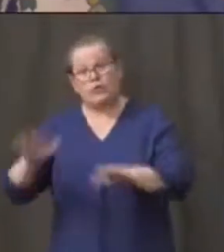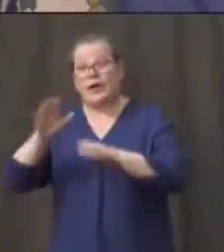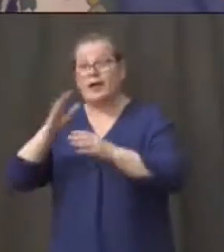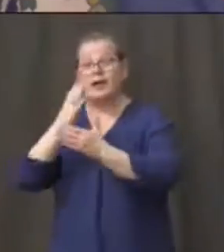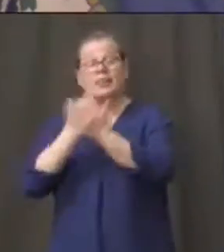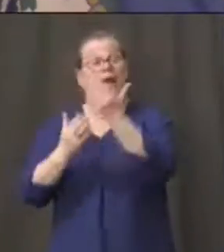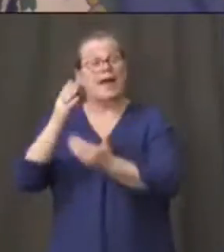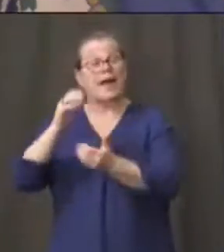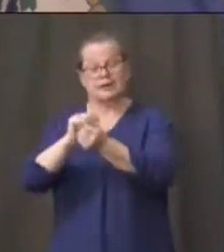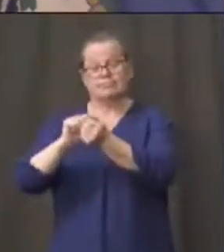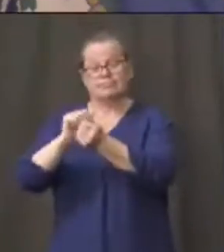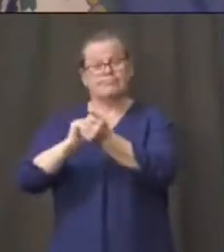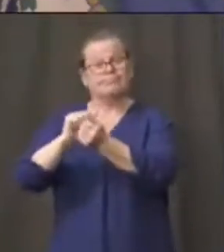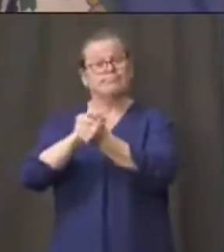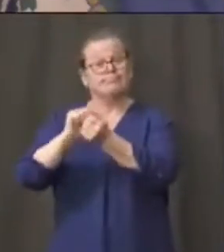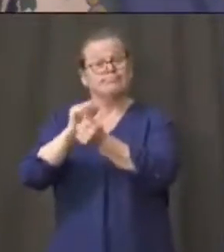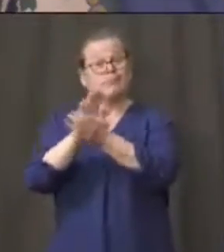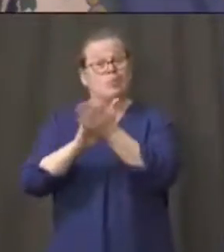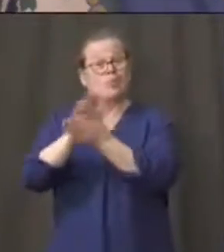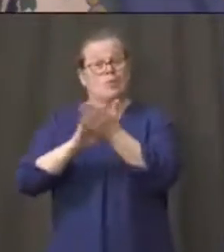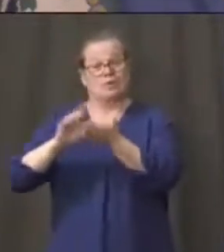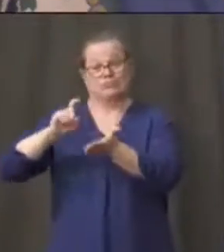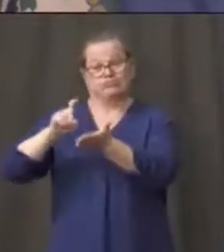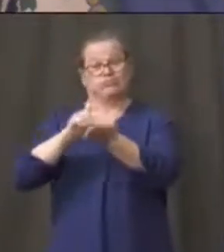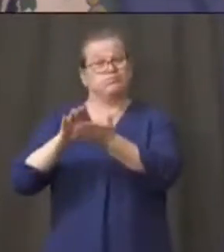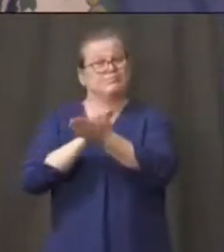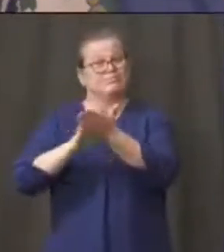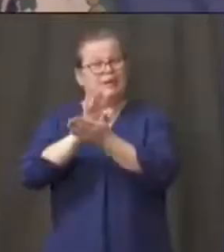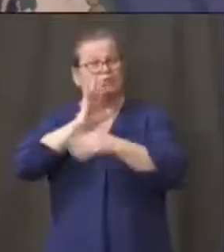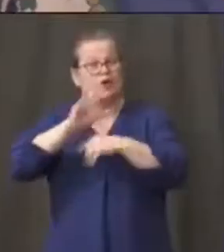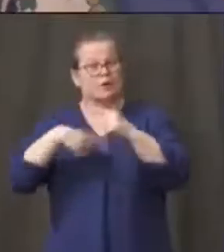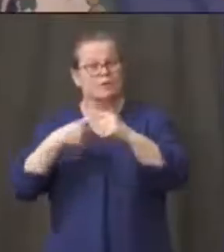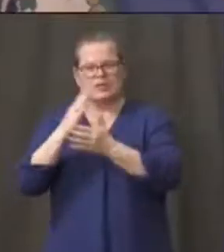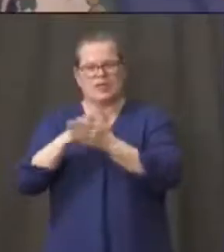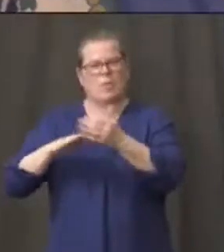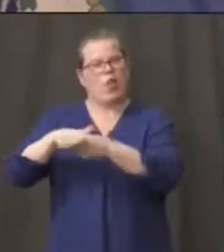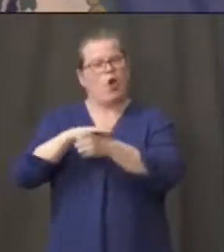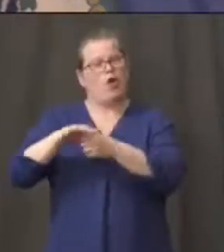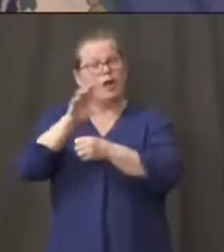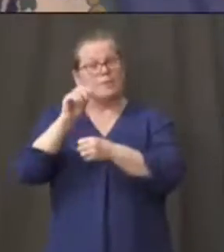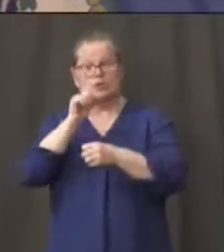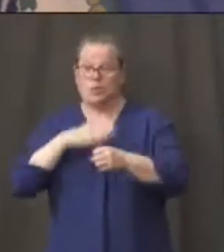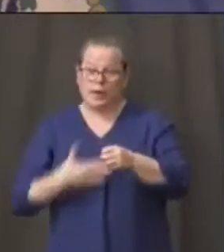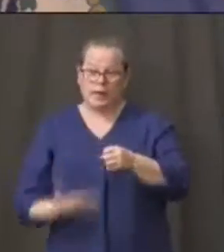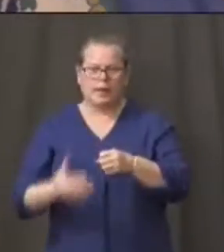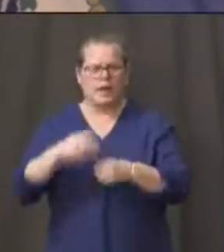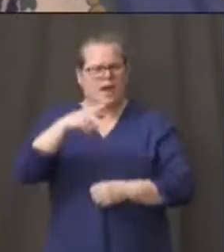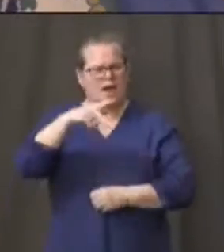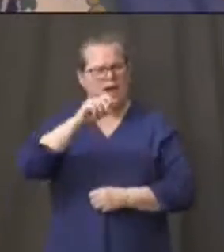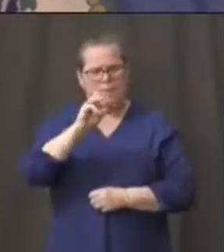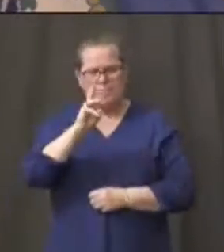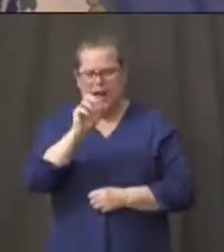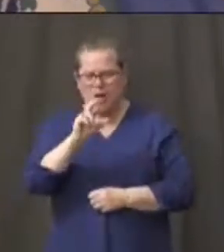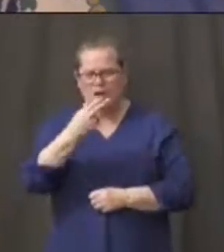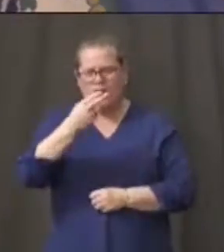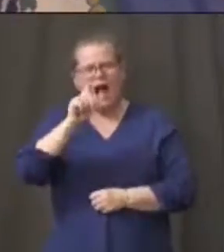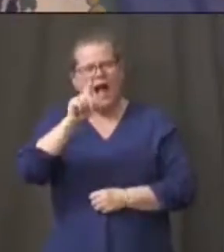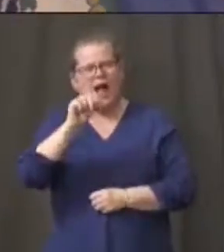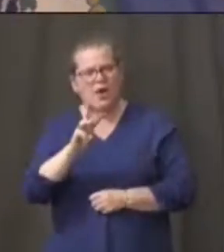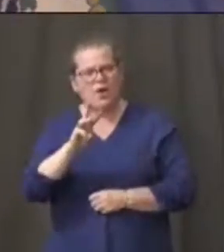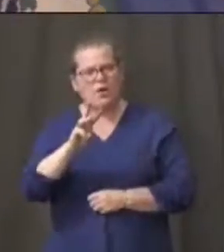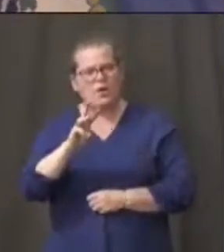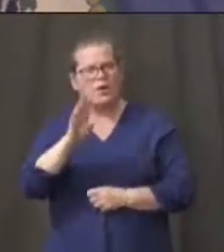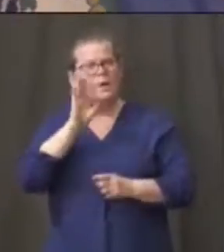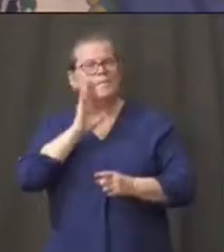you about, you know, some of the local shops that have done it. Powder Hollow Brewer in Enfield. We're already buying